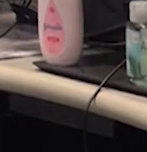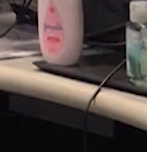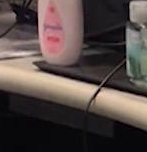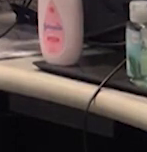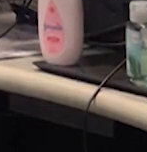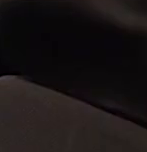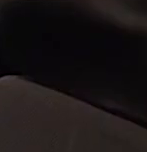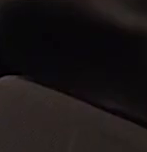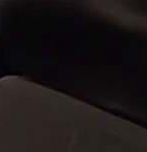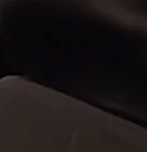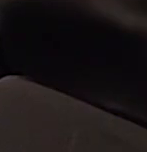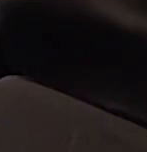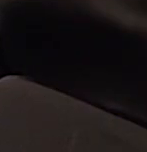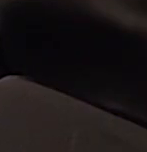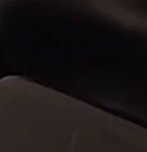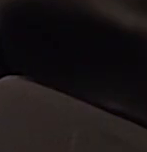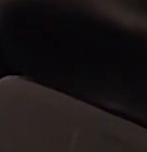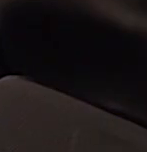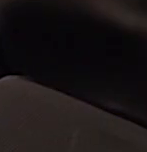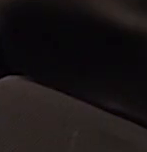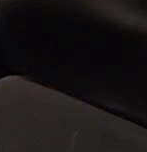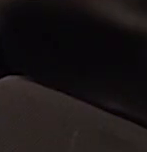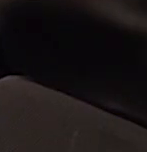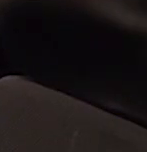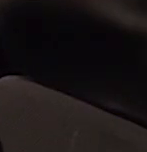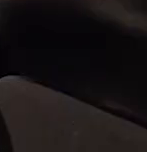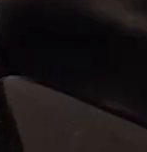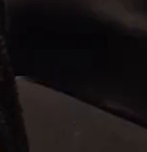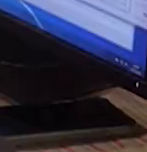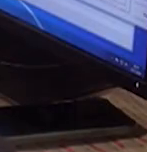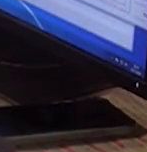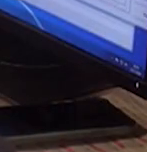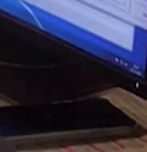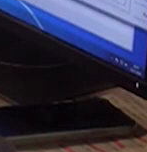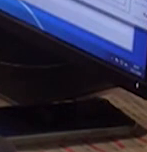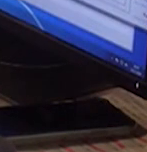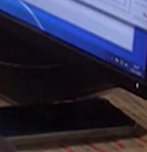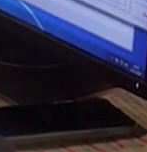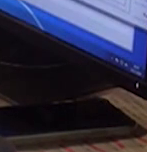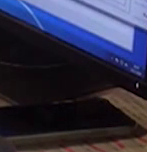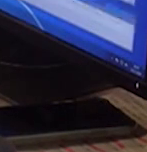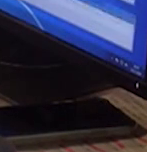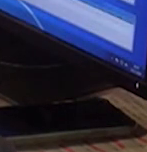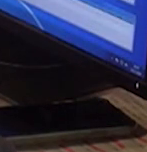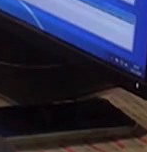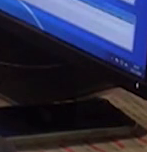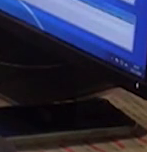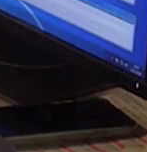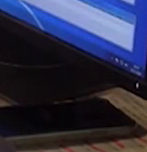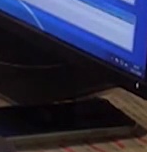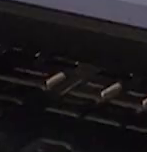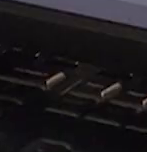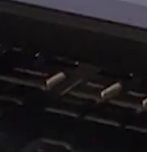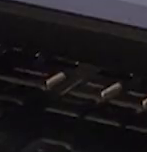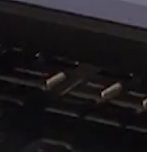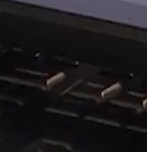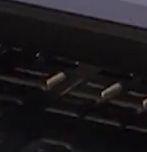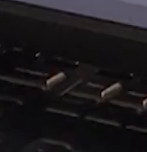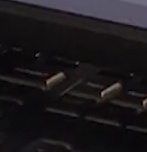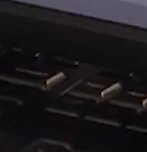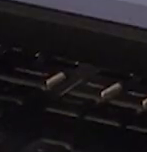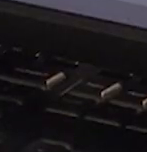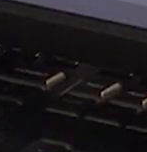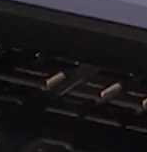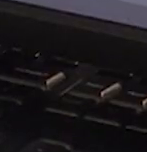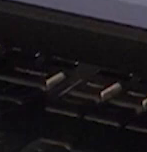symptoms. And again, if you are symptomatic, that allows us to let police, fire and EMS take the proper measures